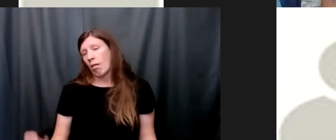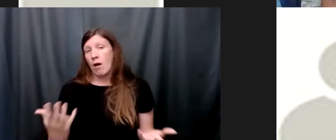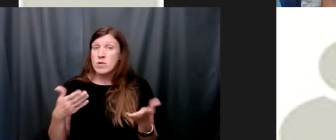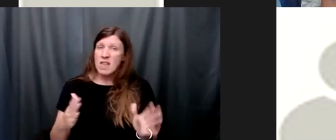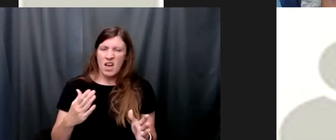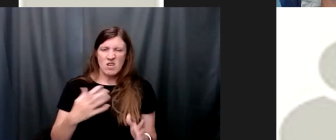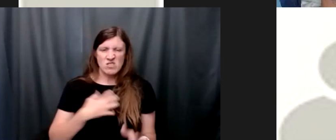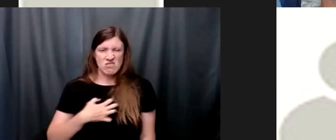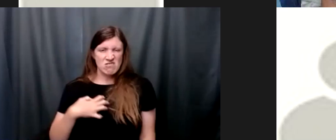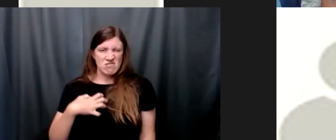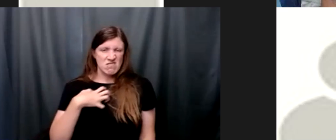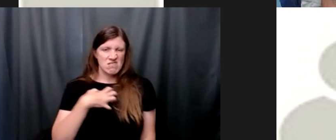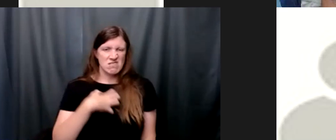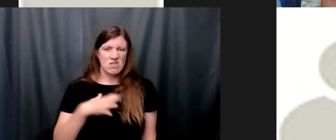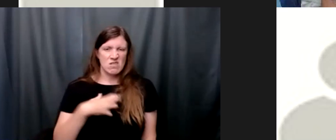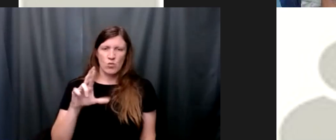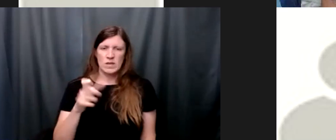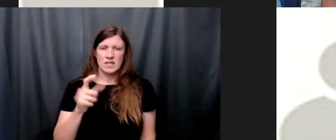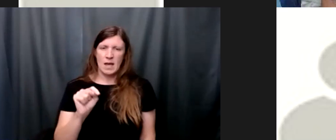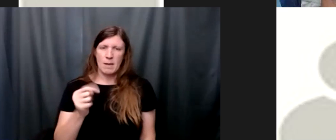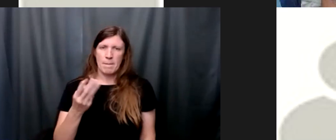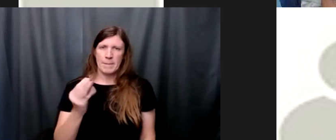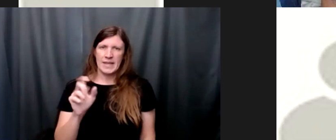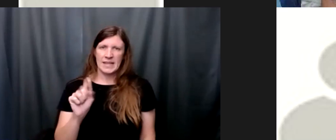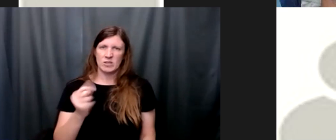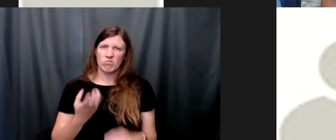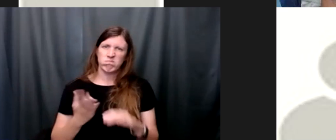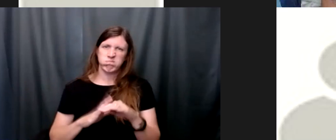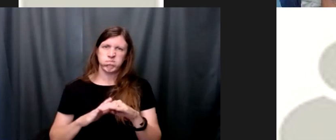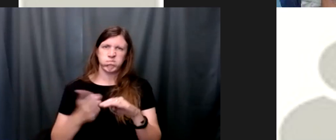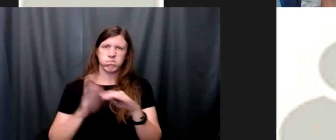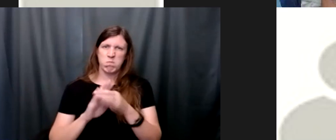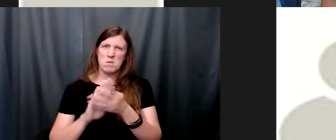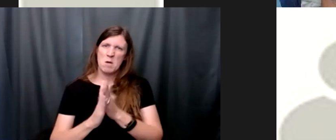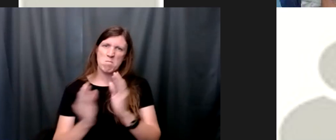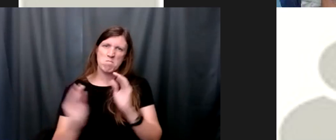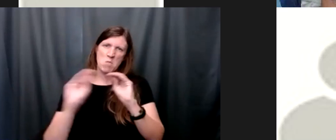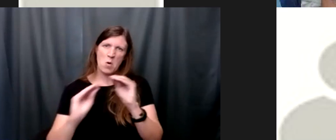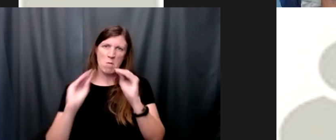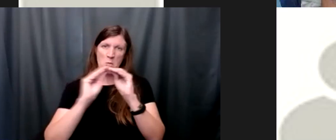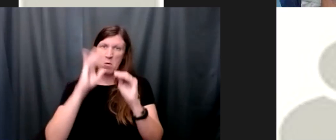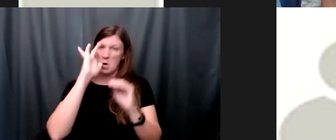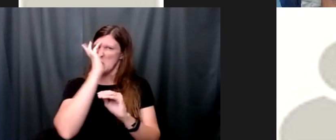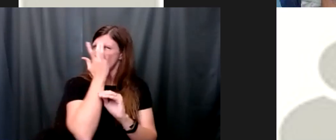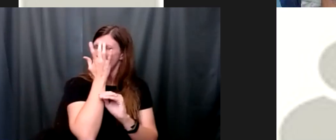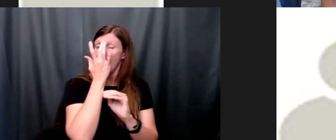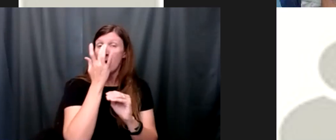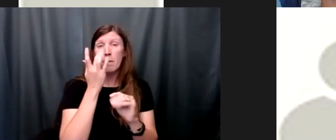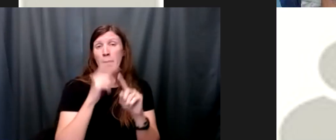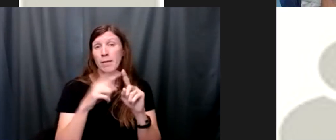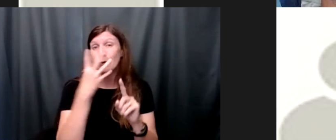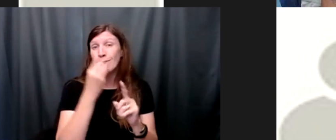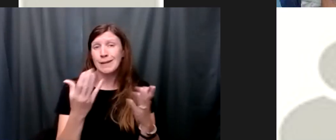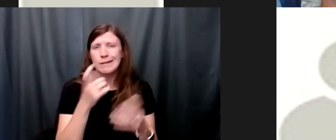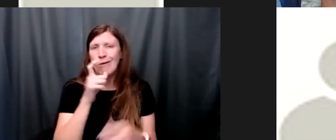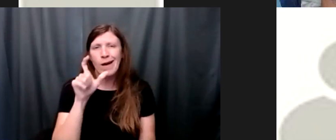sentiment to brew we can become more annoyed but the beautiful thing is we don't have to live that way we don't have to go